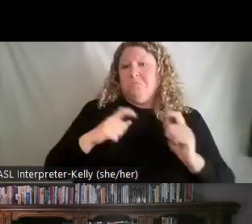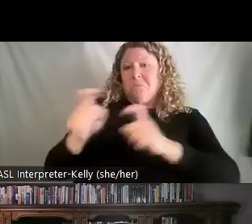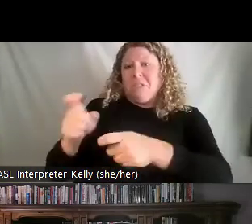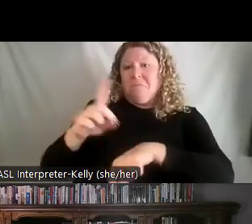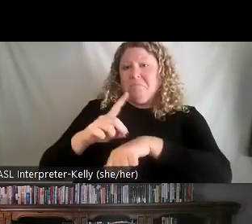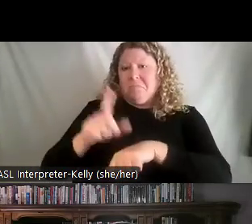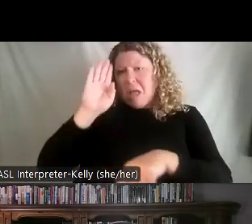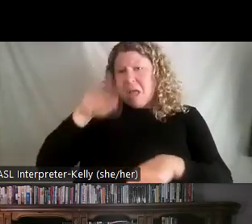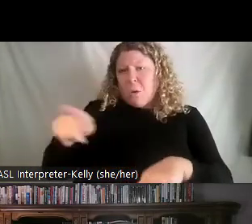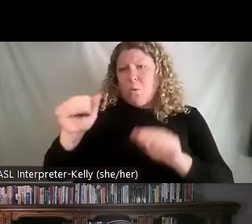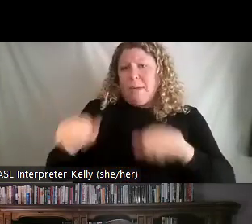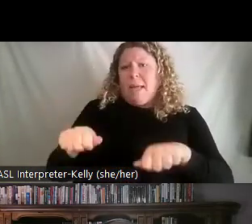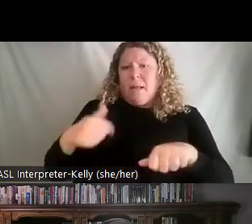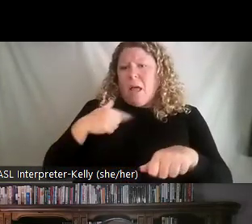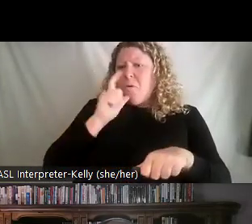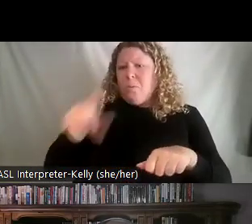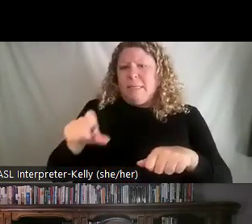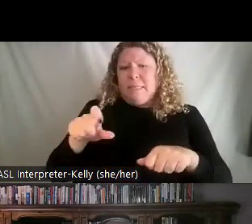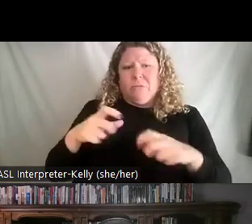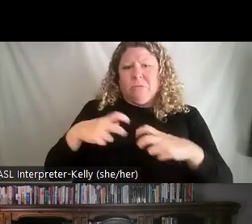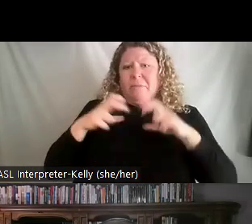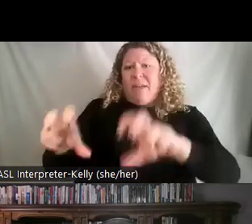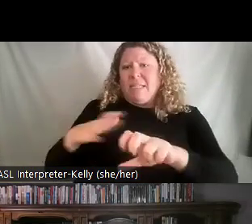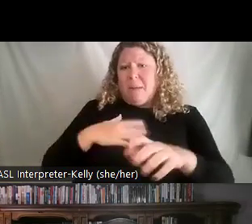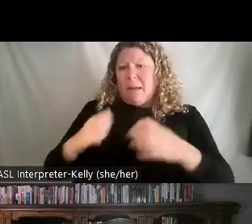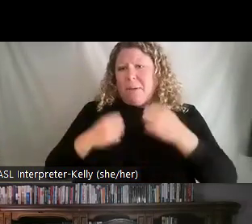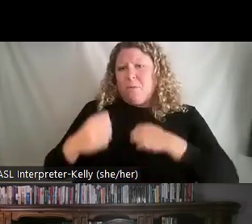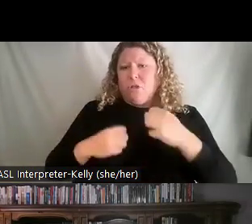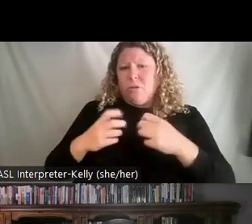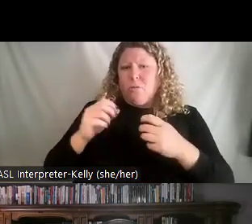know you can do it. And I don't need to invest a lot of time into being supportive.